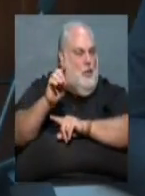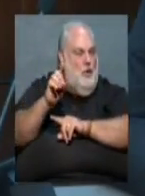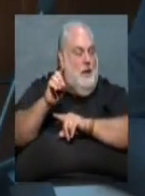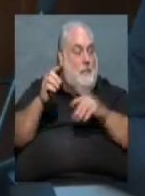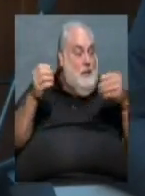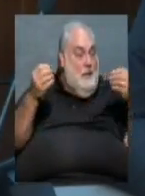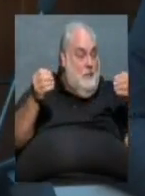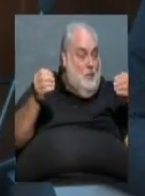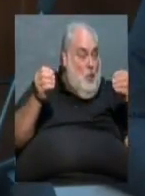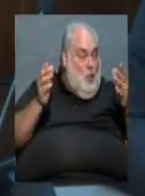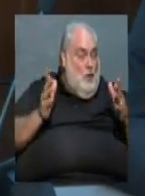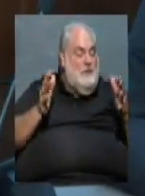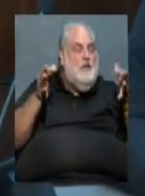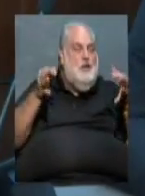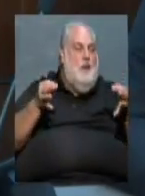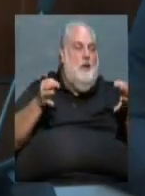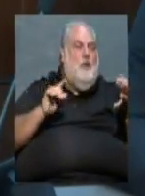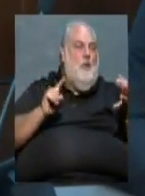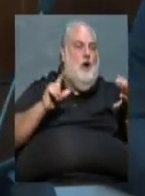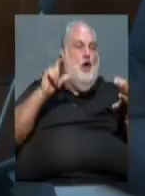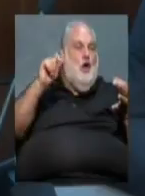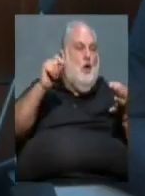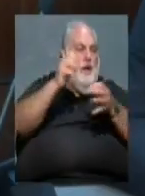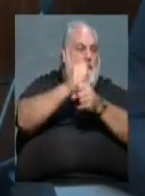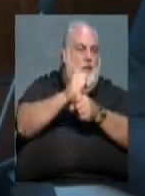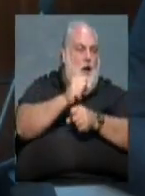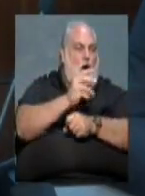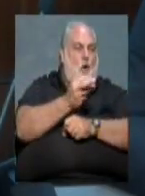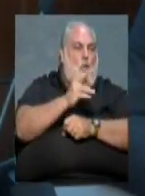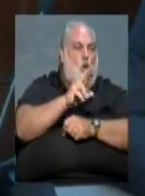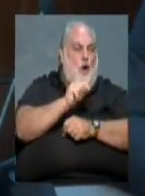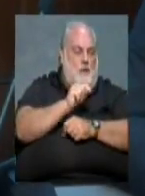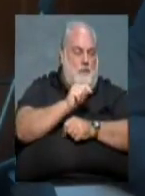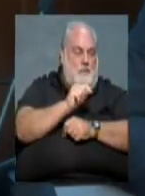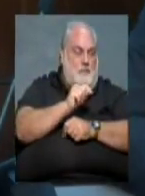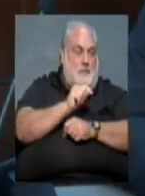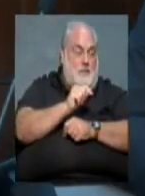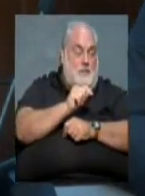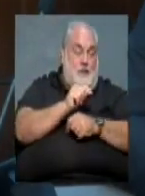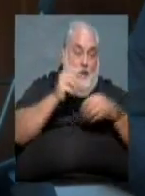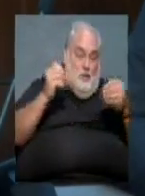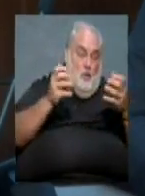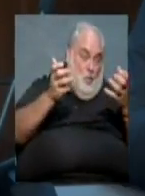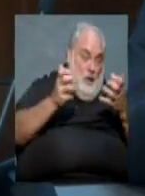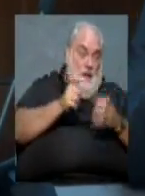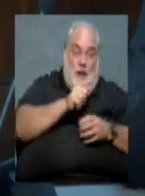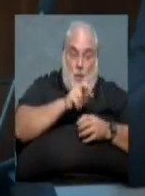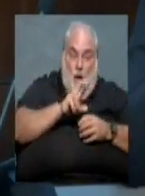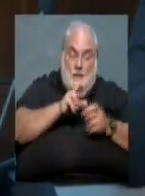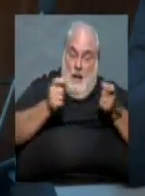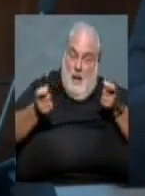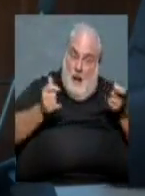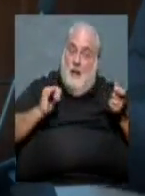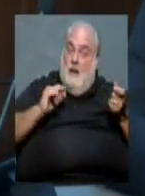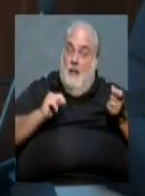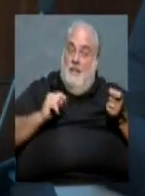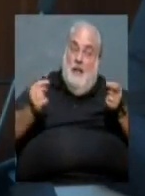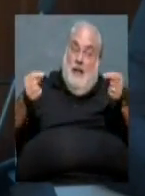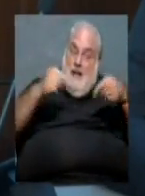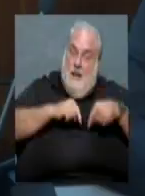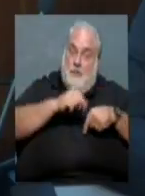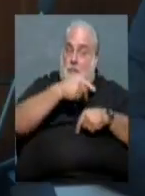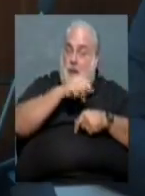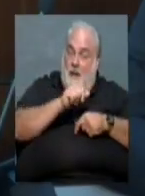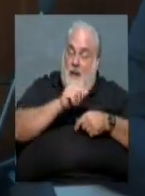where to go to get the warrant or where to go ahead and have it issued. So if the merchant wants Little Rock to handle it, then that'll